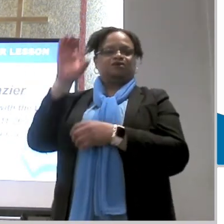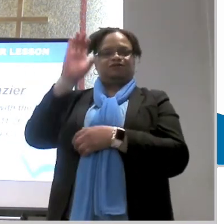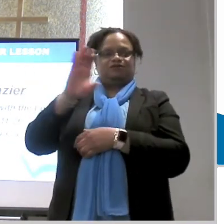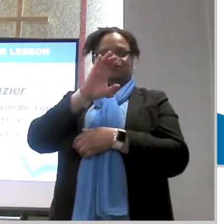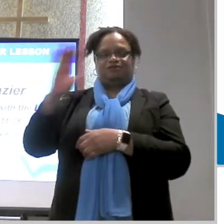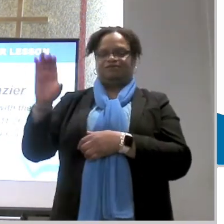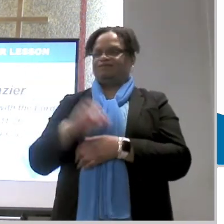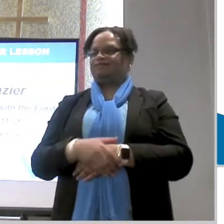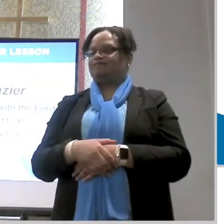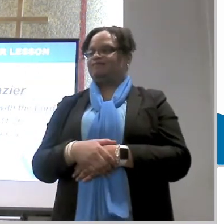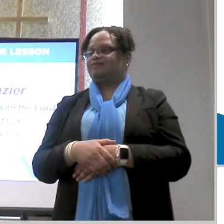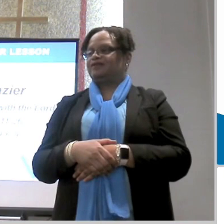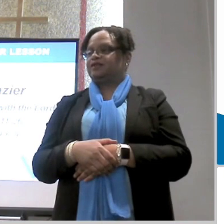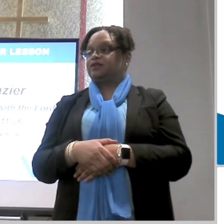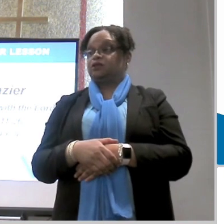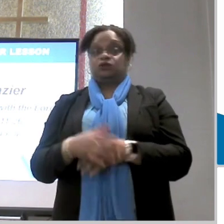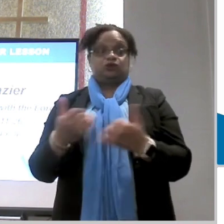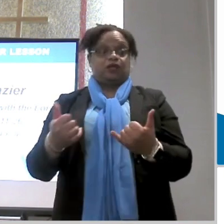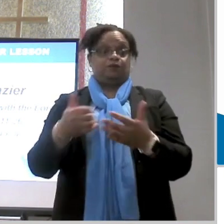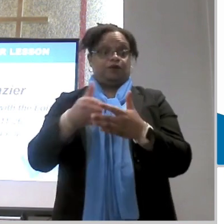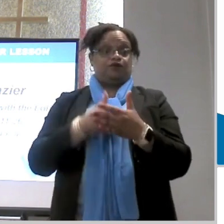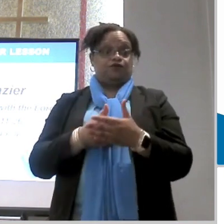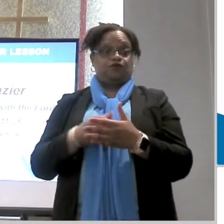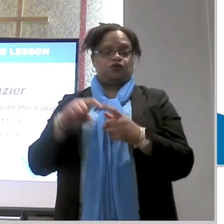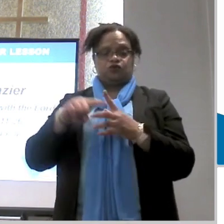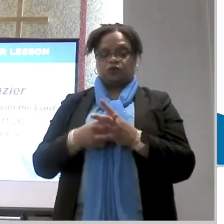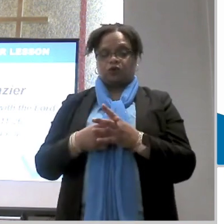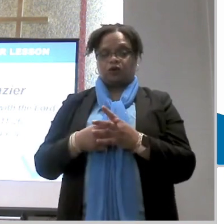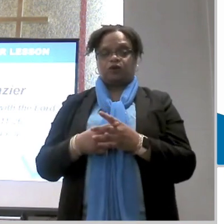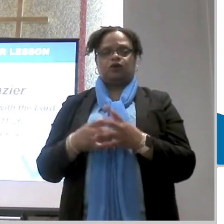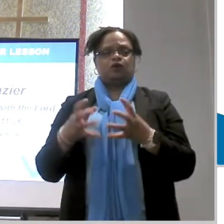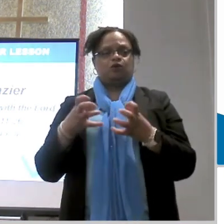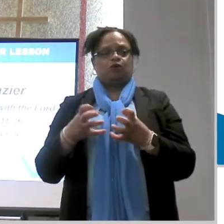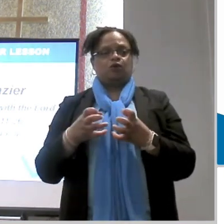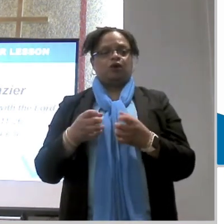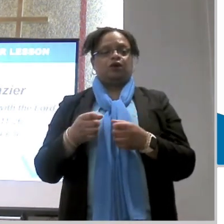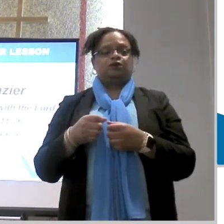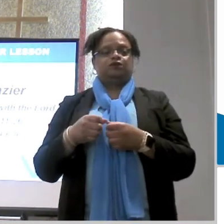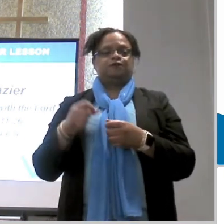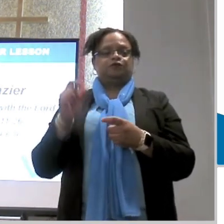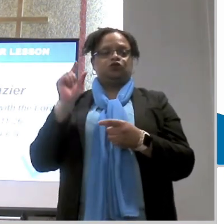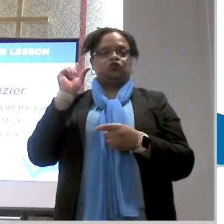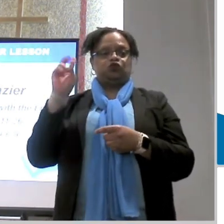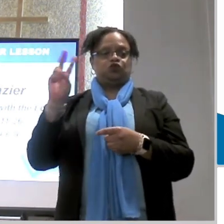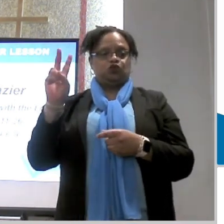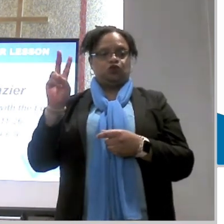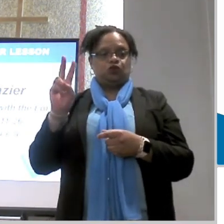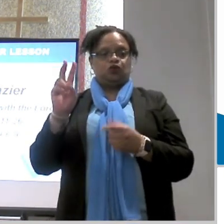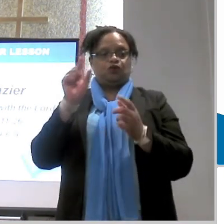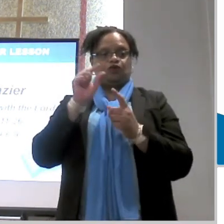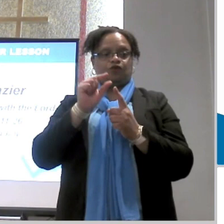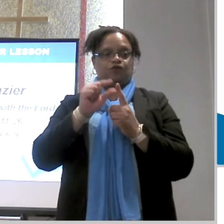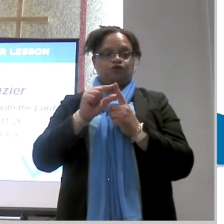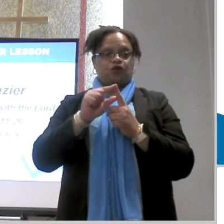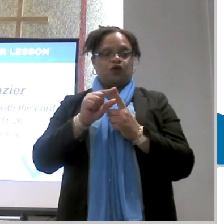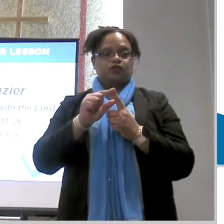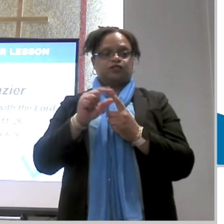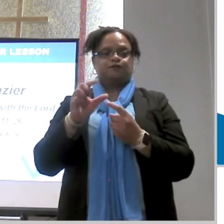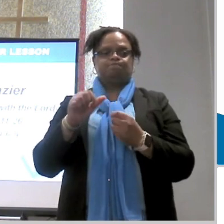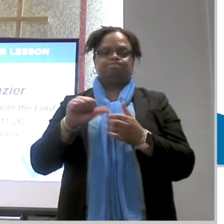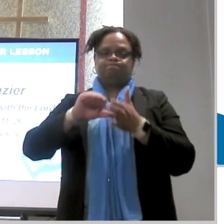now today before we get into the lord's supper there's two key scriptures that i'm going to be highlighting today